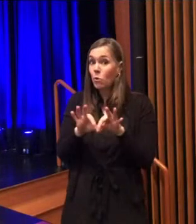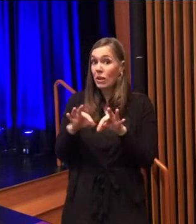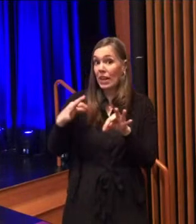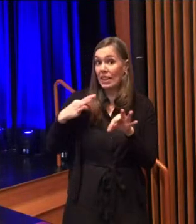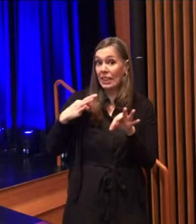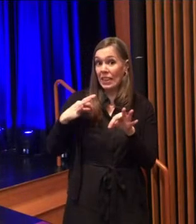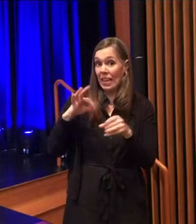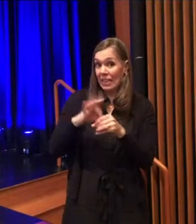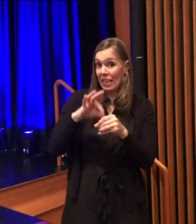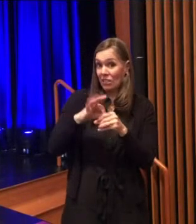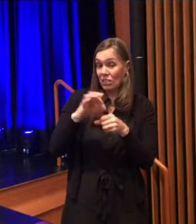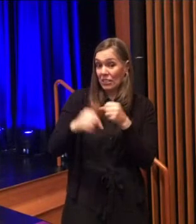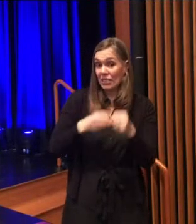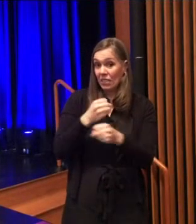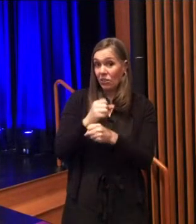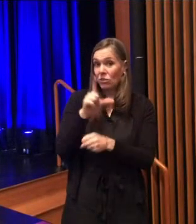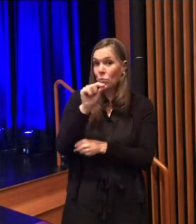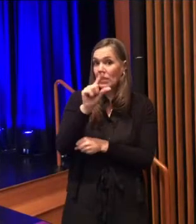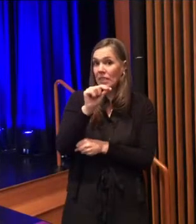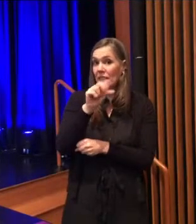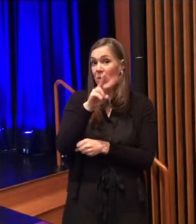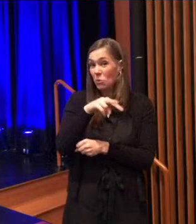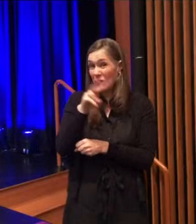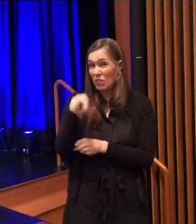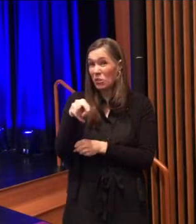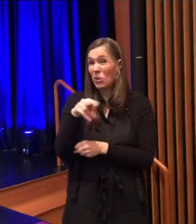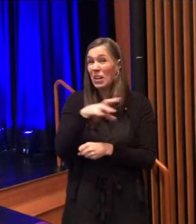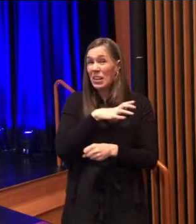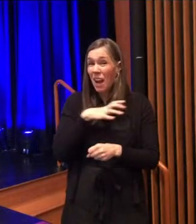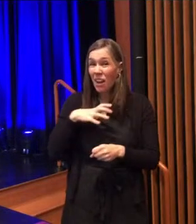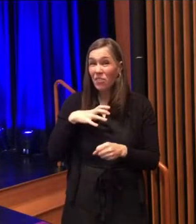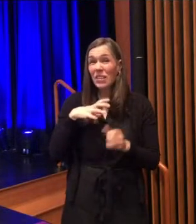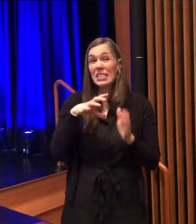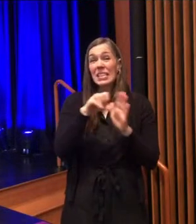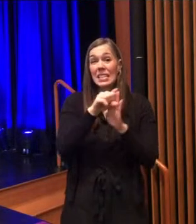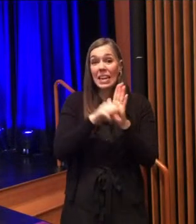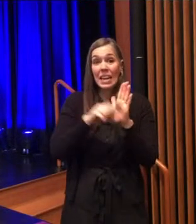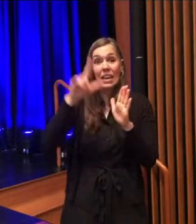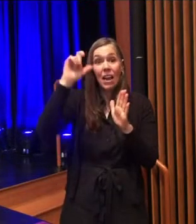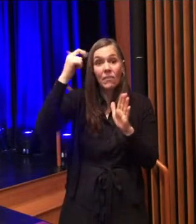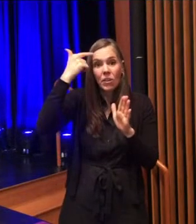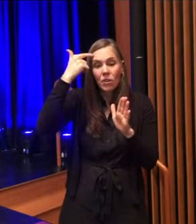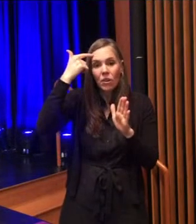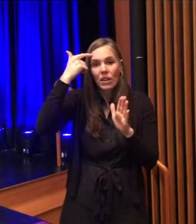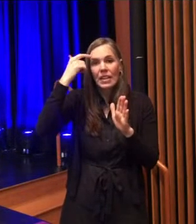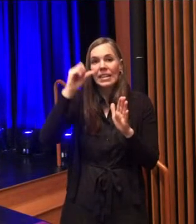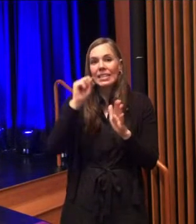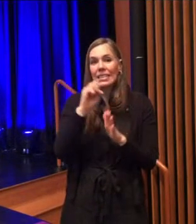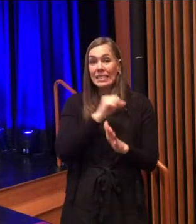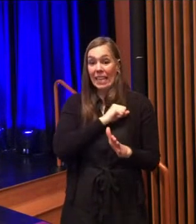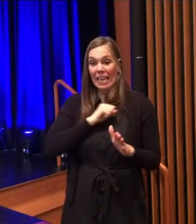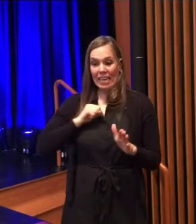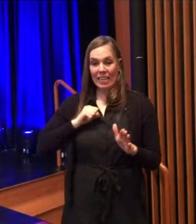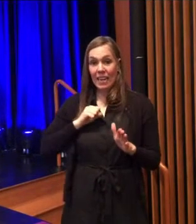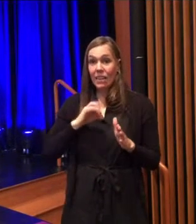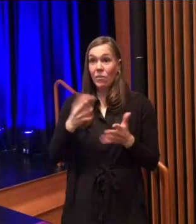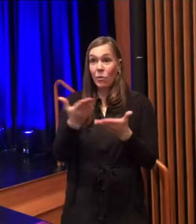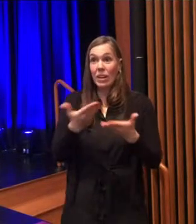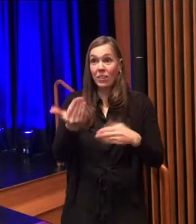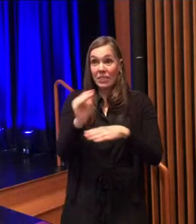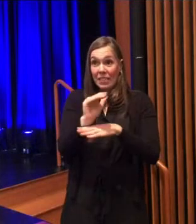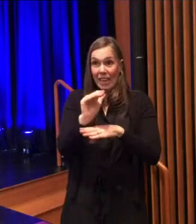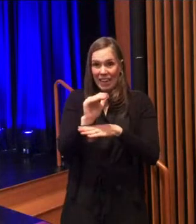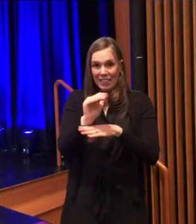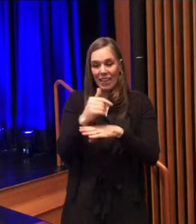state house governor u.s senate and congress if you're here tonight you're likely already planning to vote in